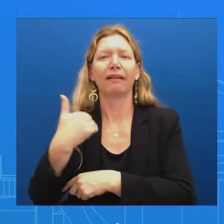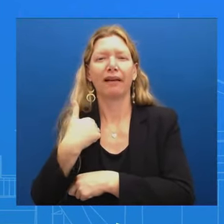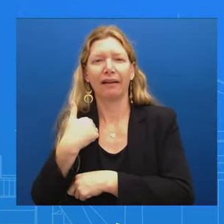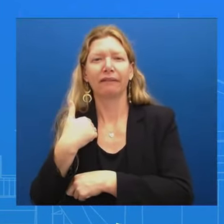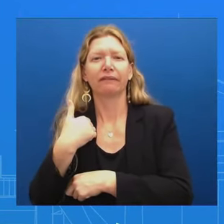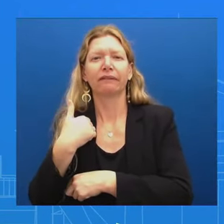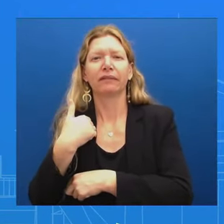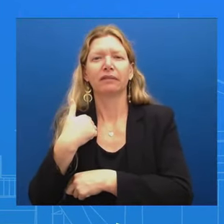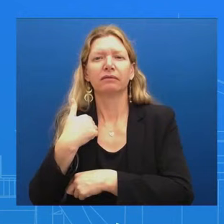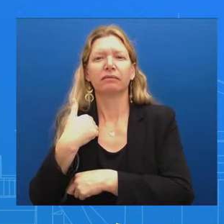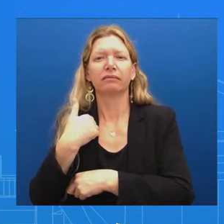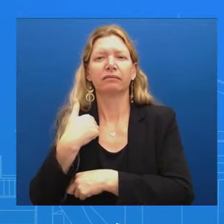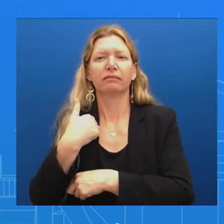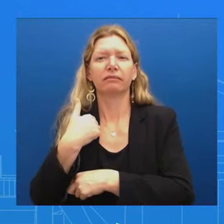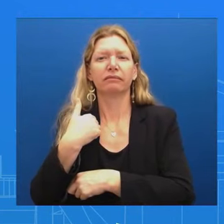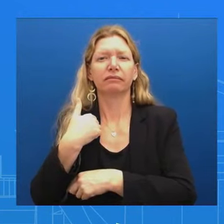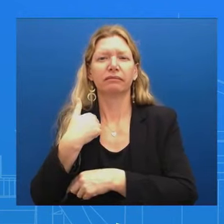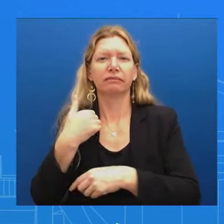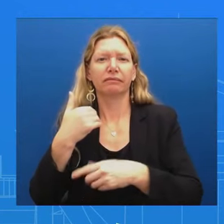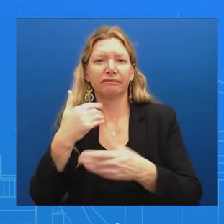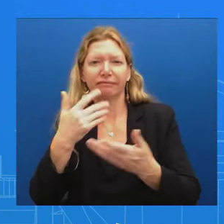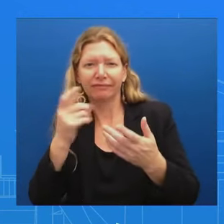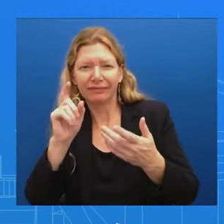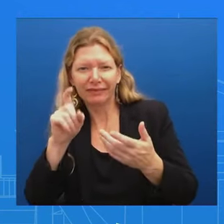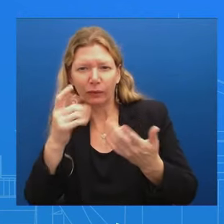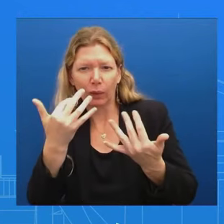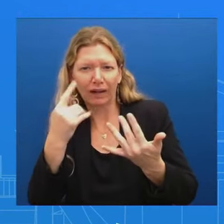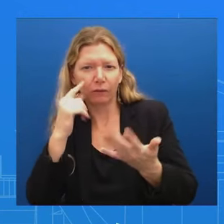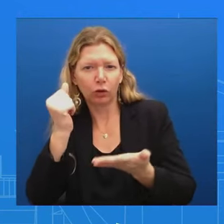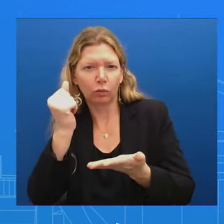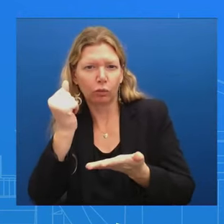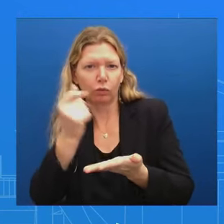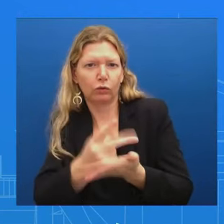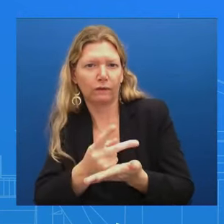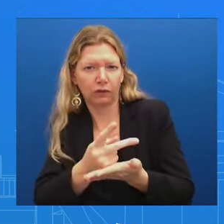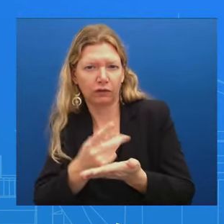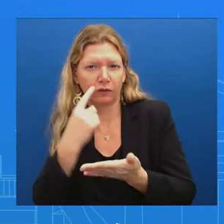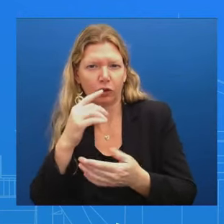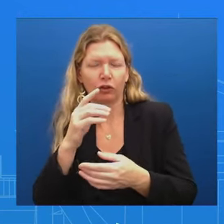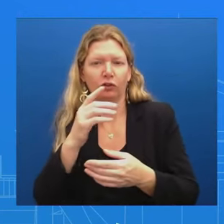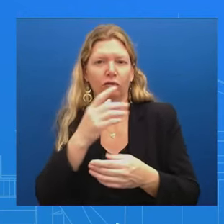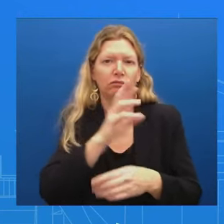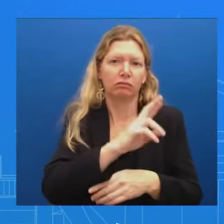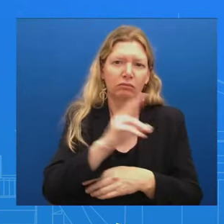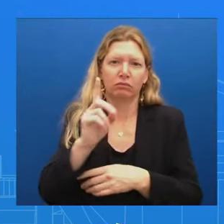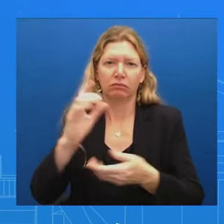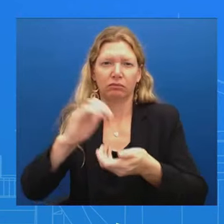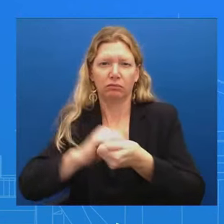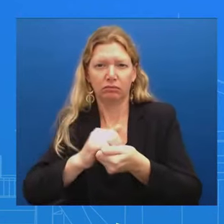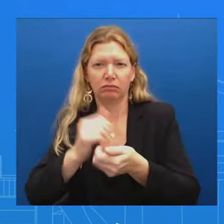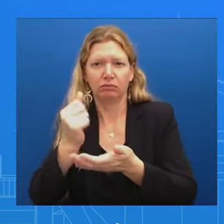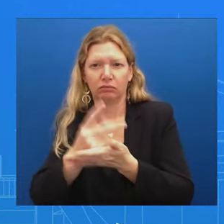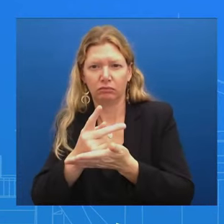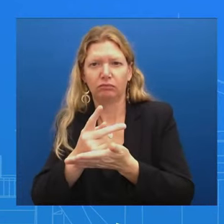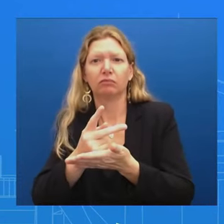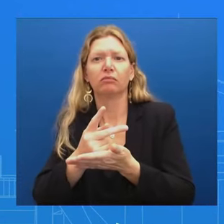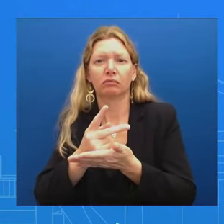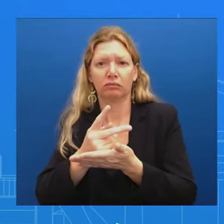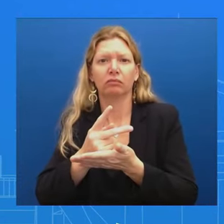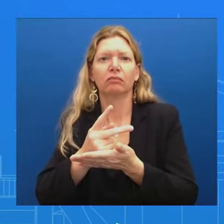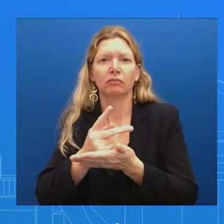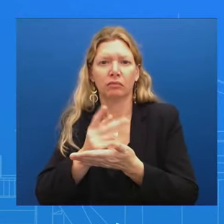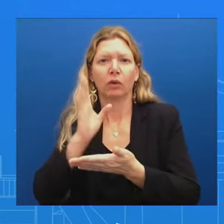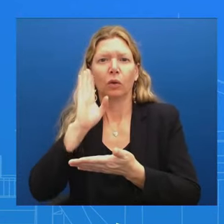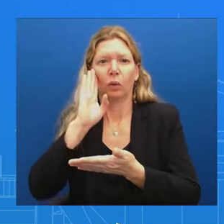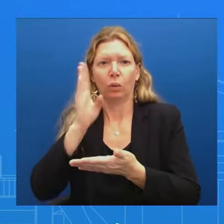really important trip You are correct about that The President will be out there meeting directly with the American people I